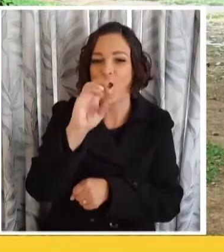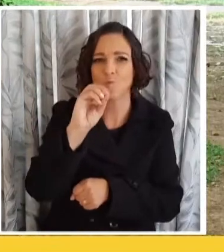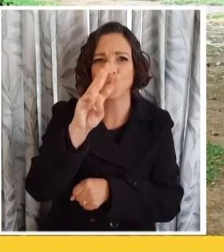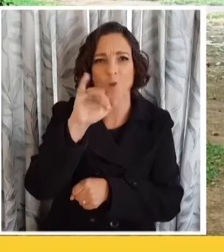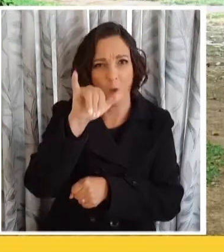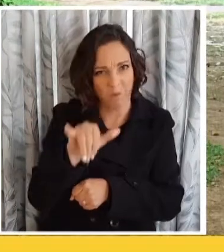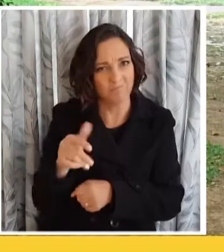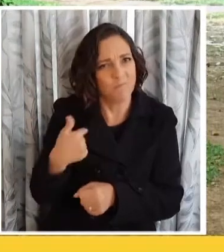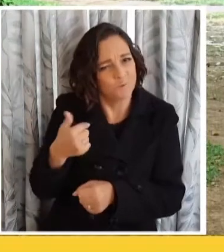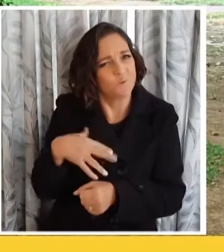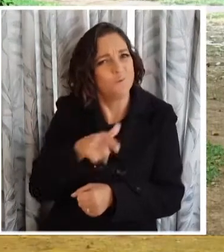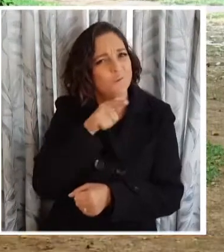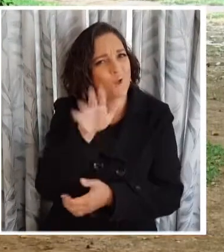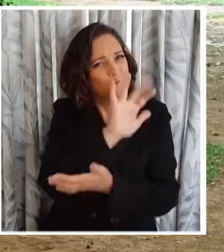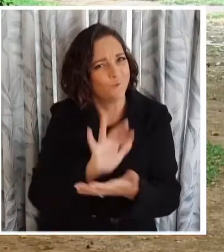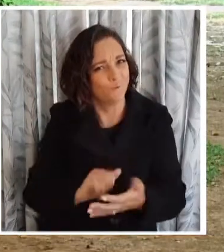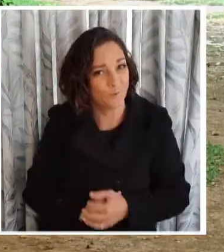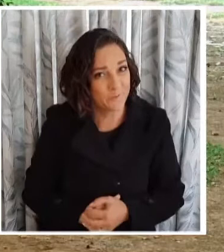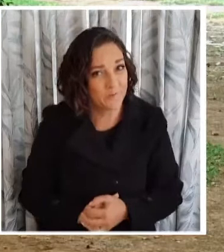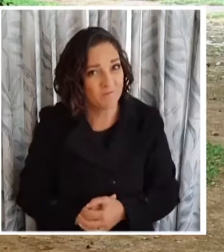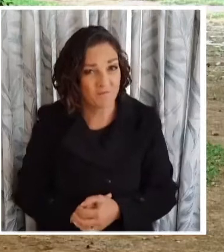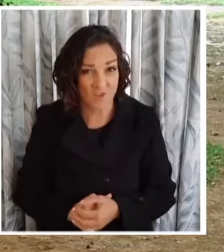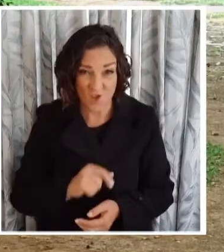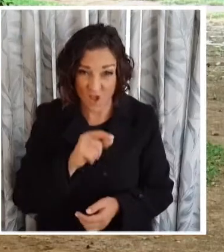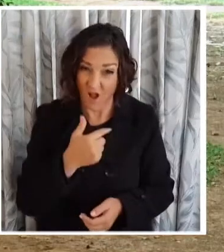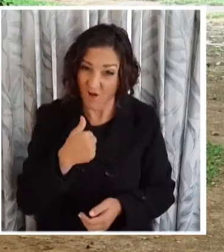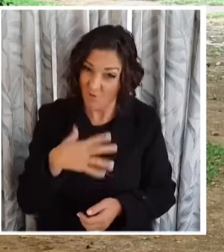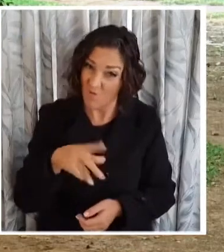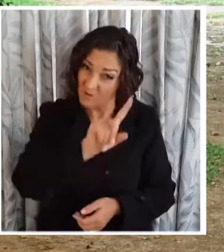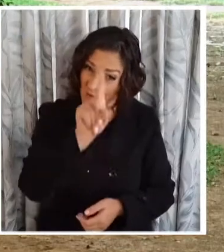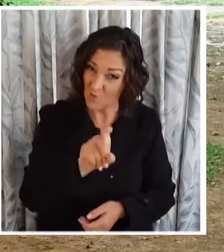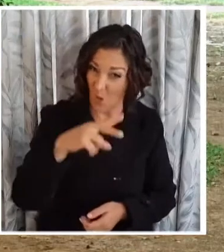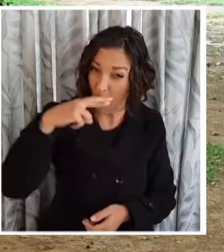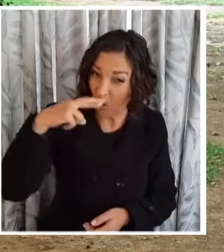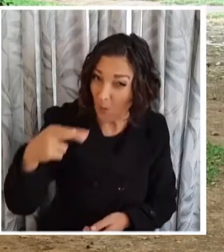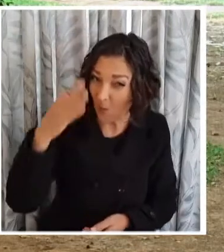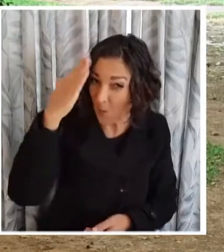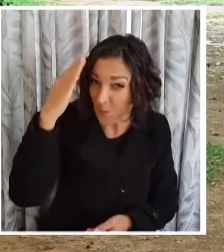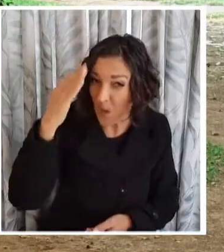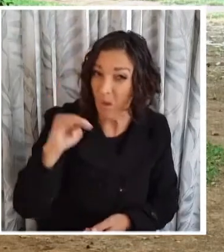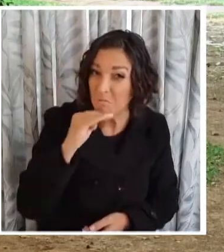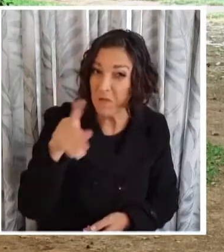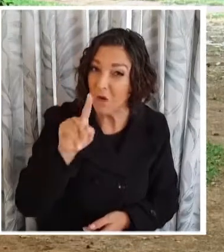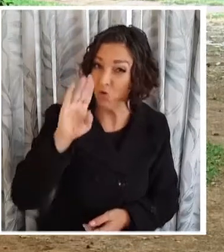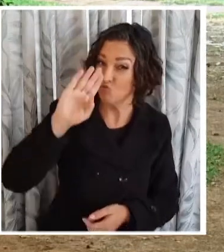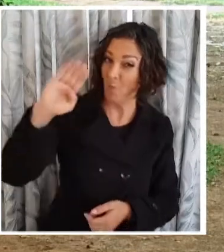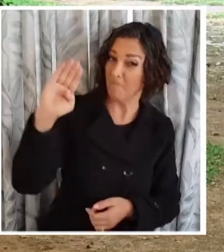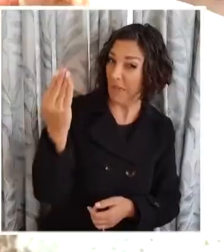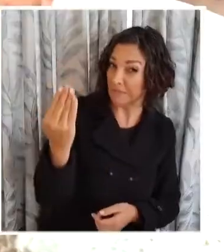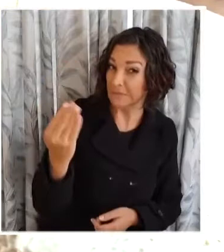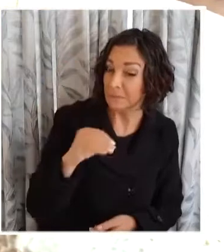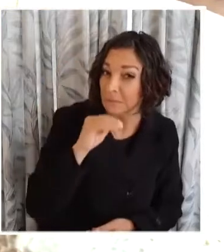story. I want to ask you, do you really know what the word repentance means?